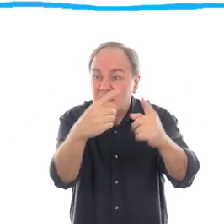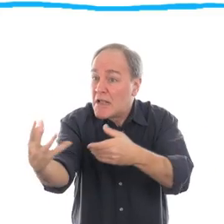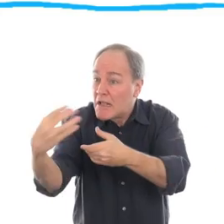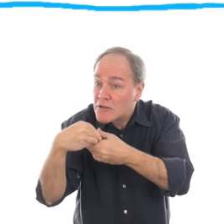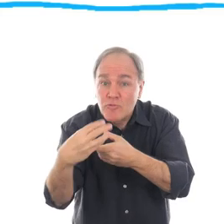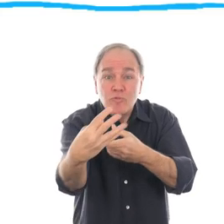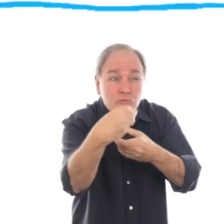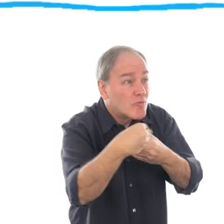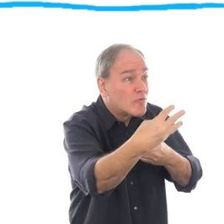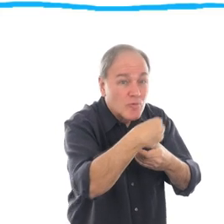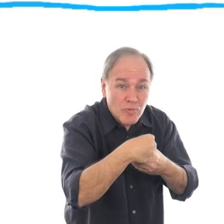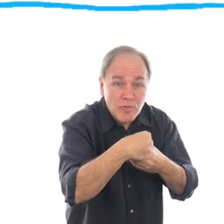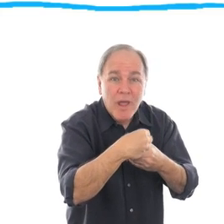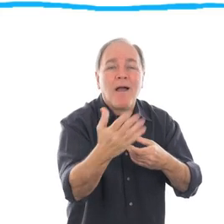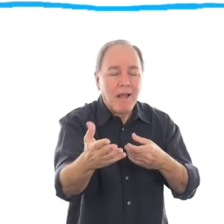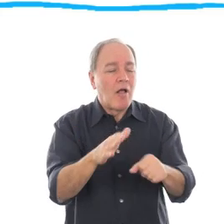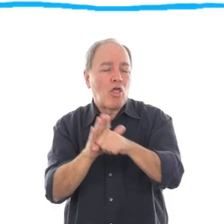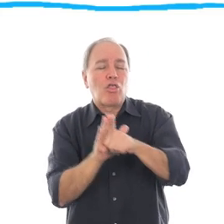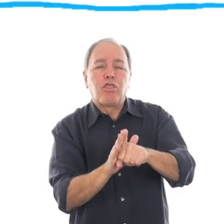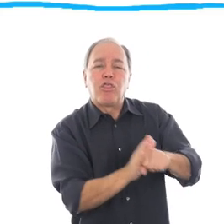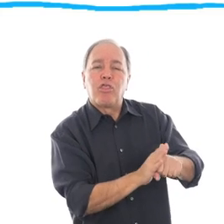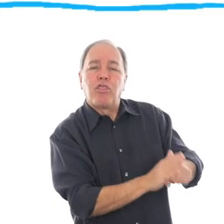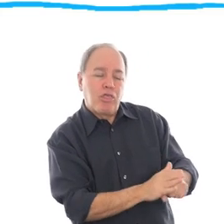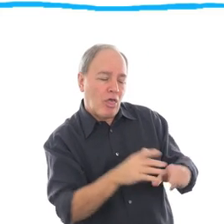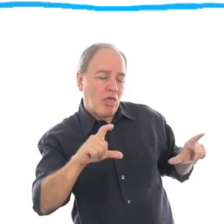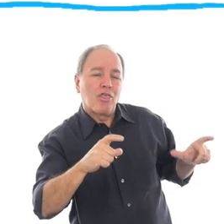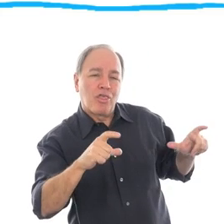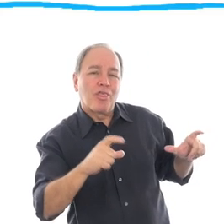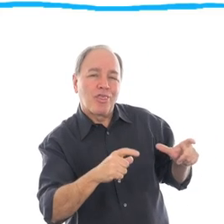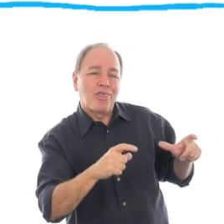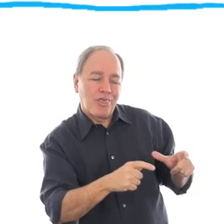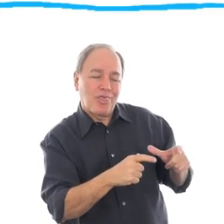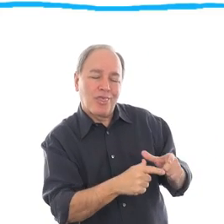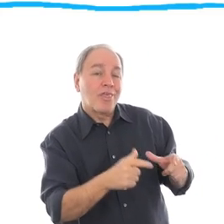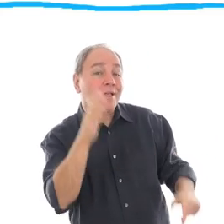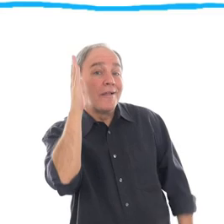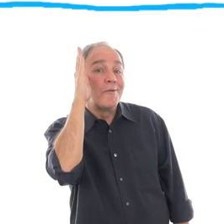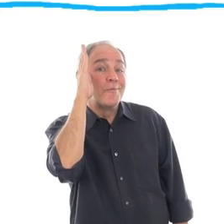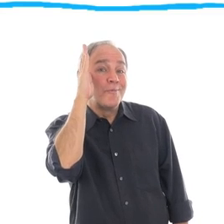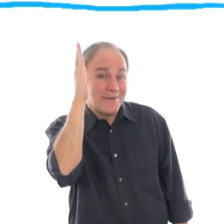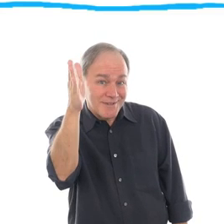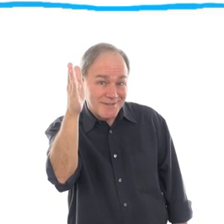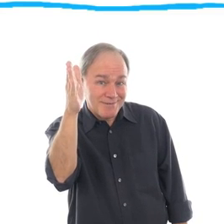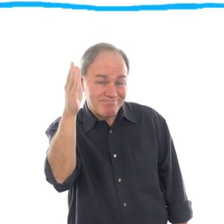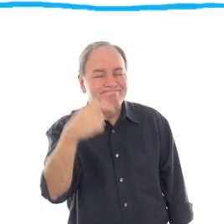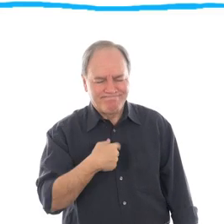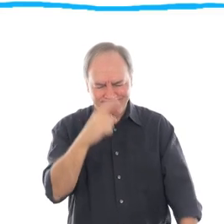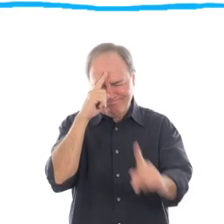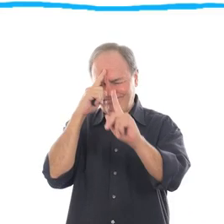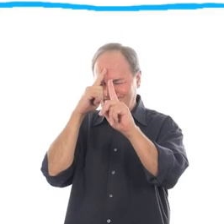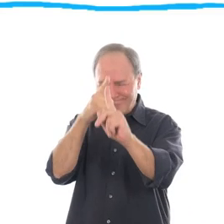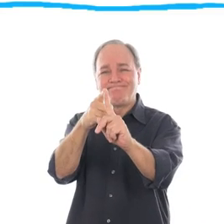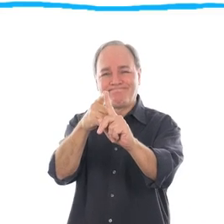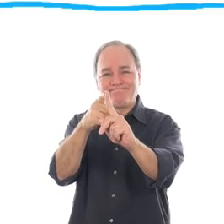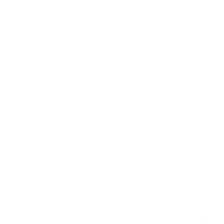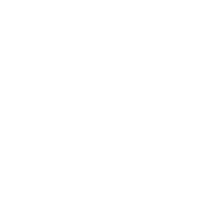of this world of inclusion, the more we get people joining it, the smaller the world gets of people who are